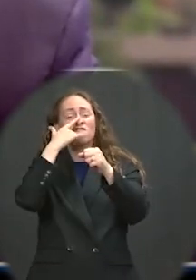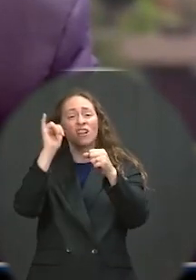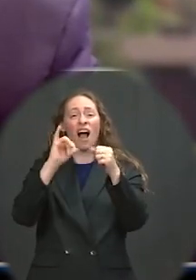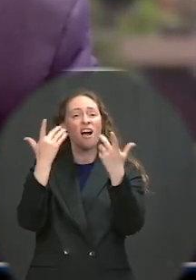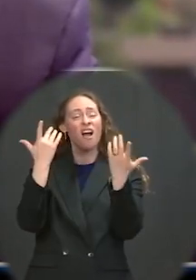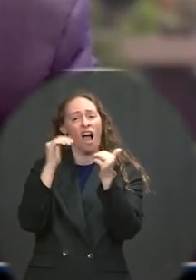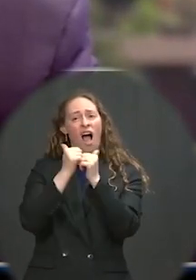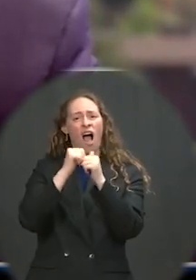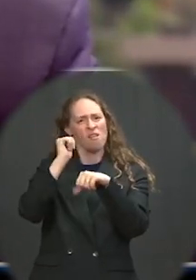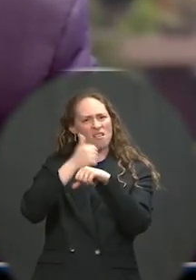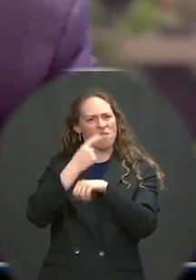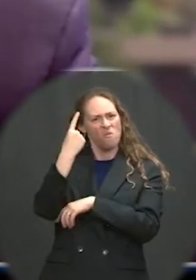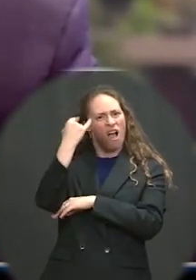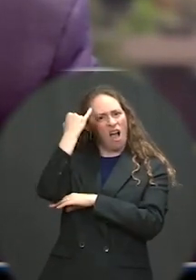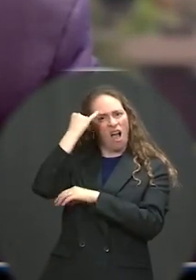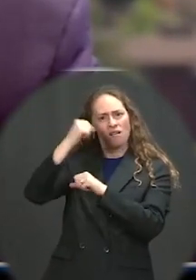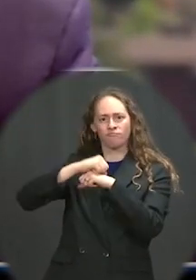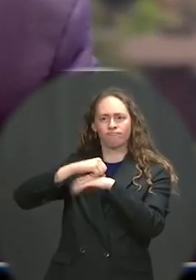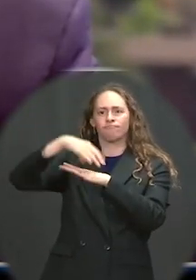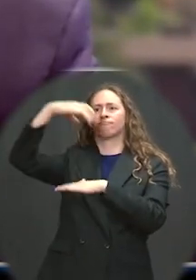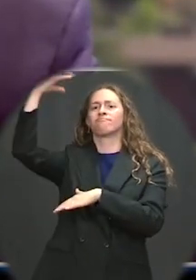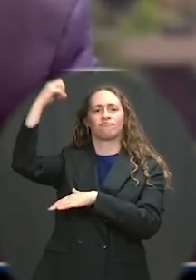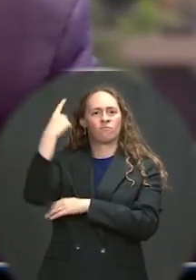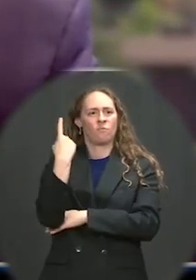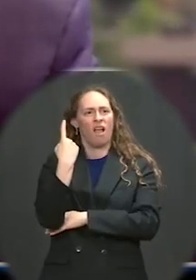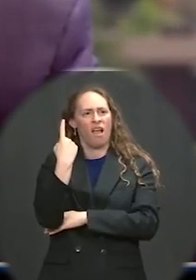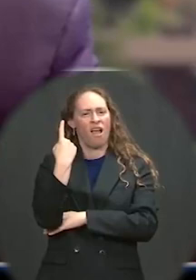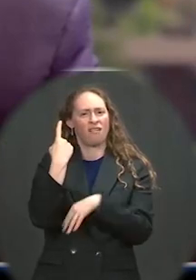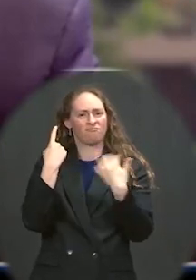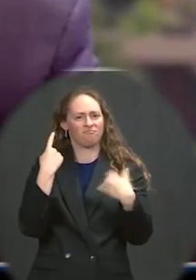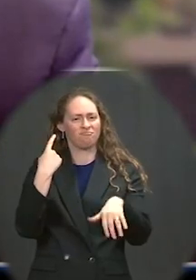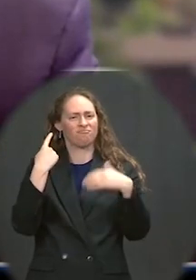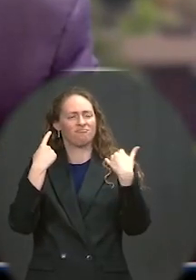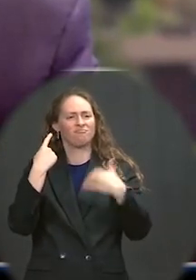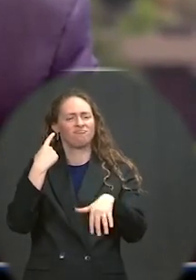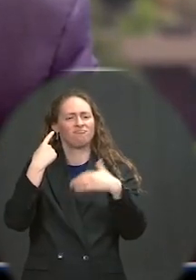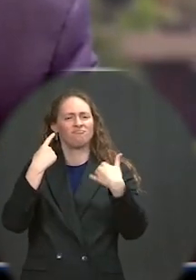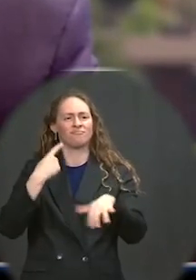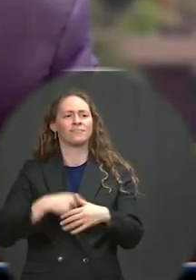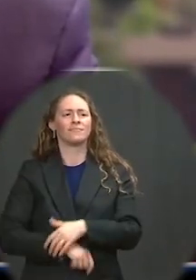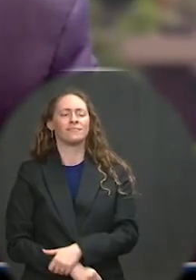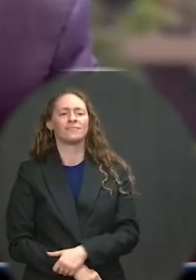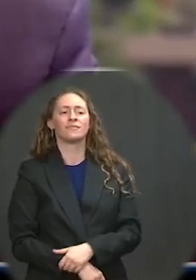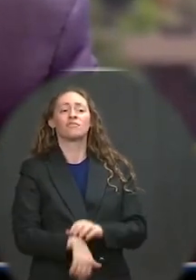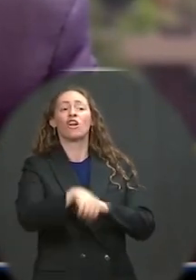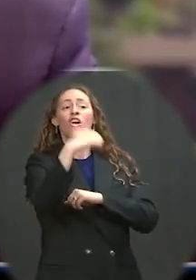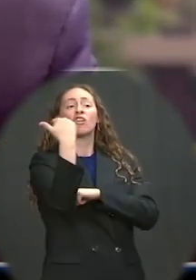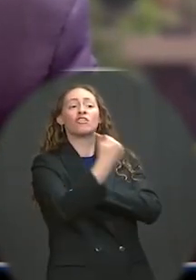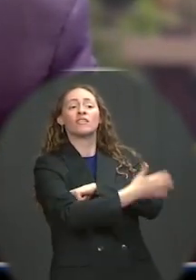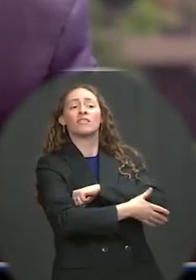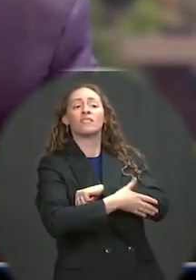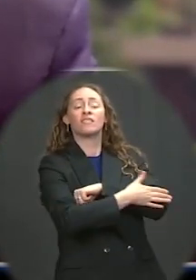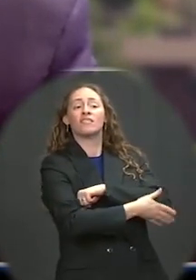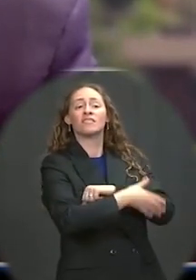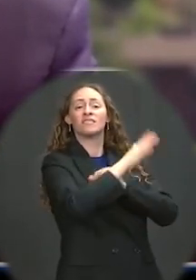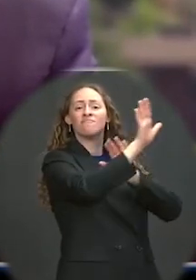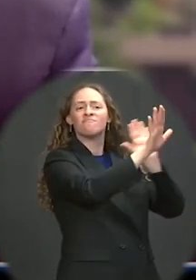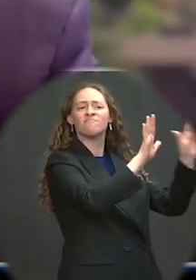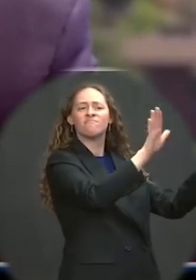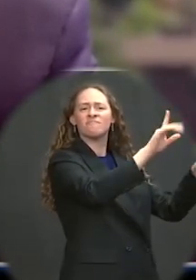define every other country in the world based on ethnicity or geography. We're the only one based on an idea.